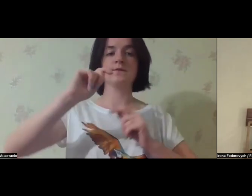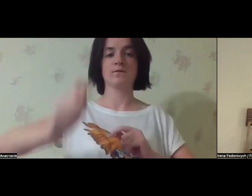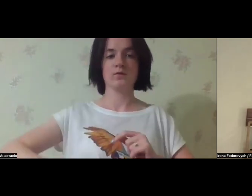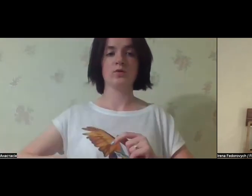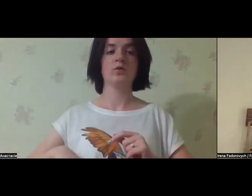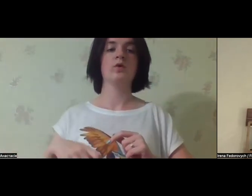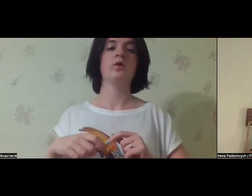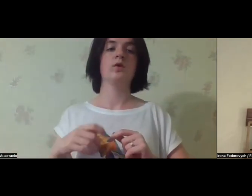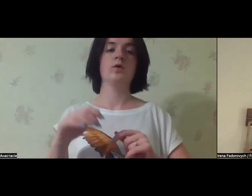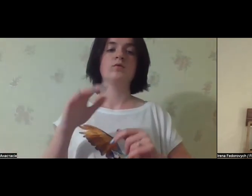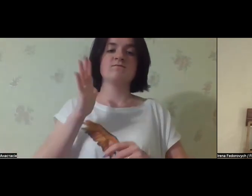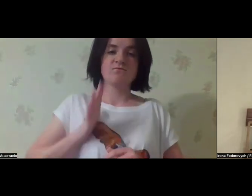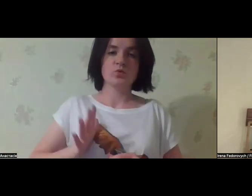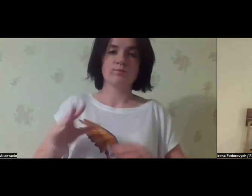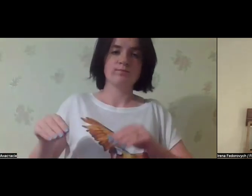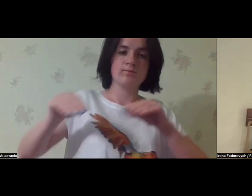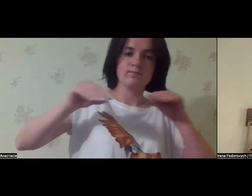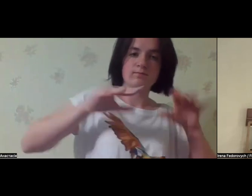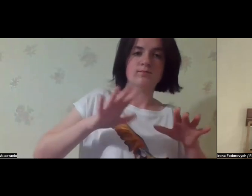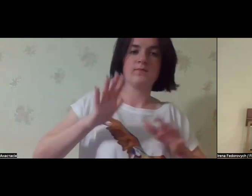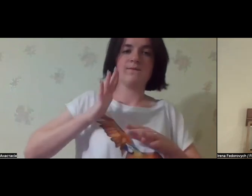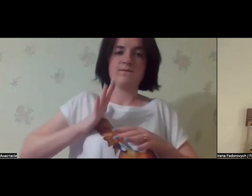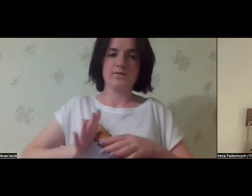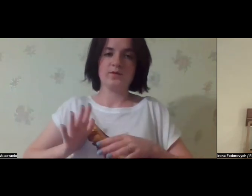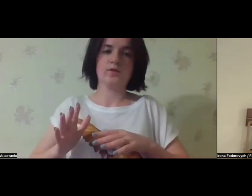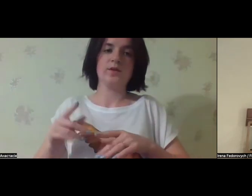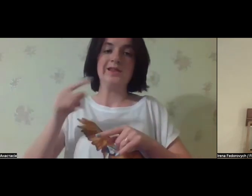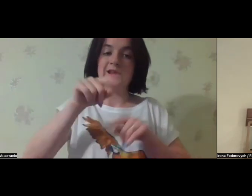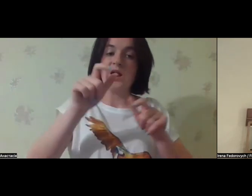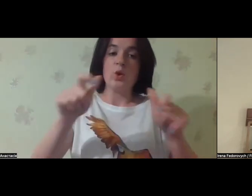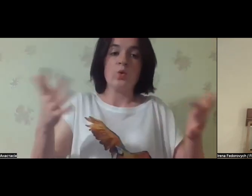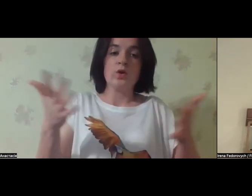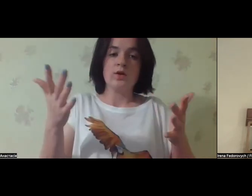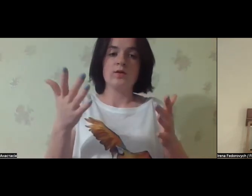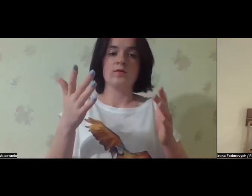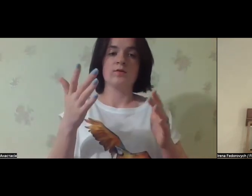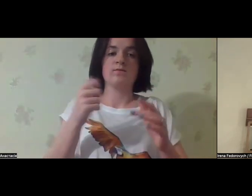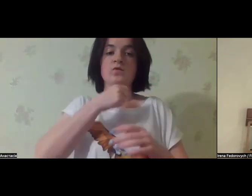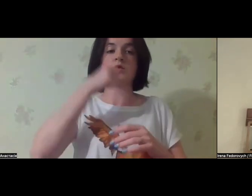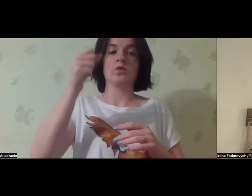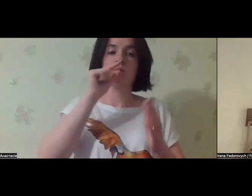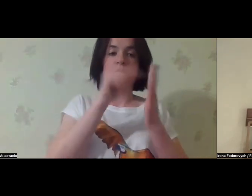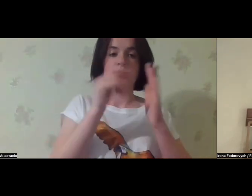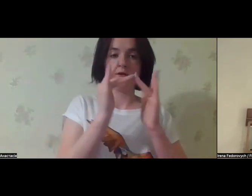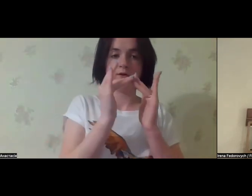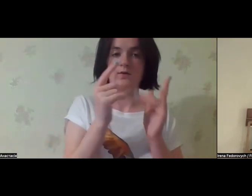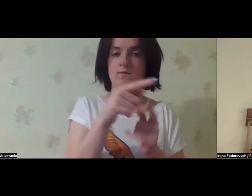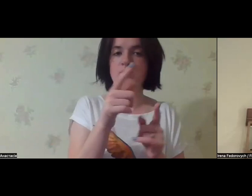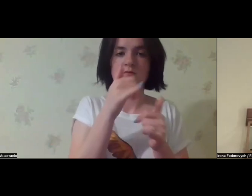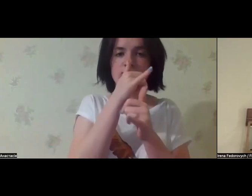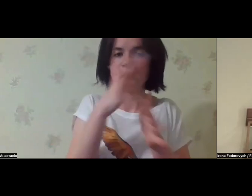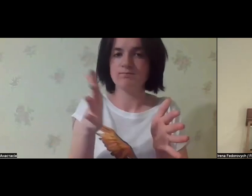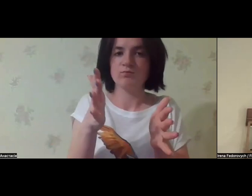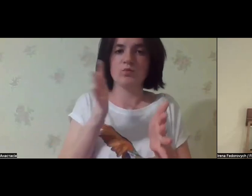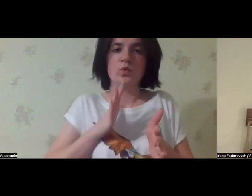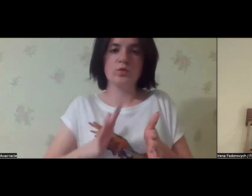to other people who, because of the war and forced relocation, are forcefully institutionalized, who got to